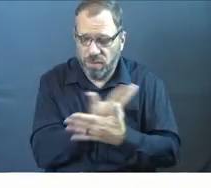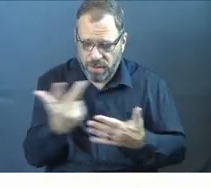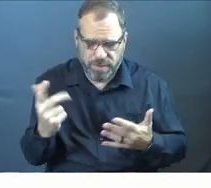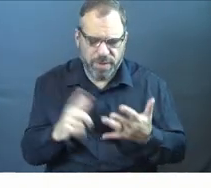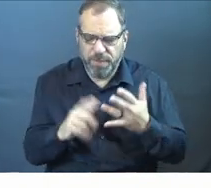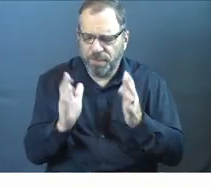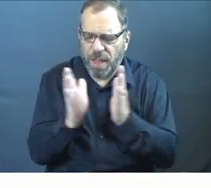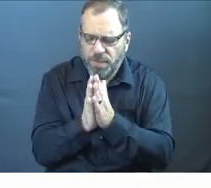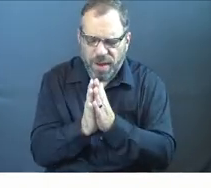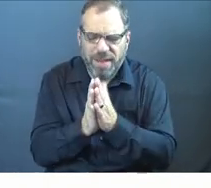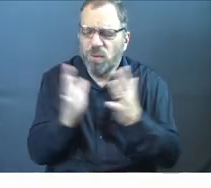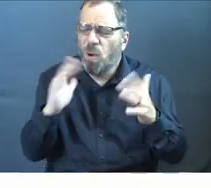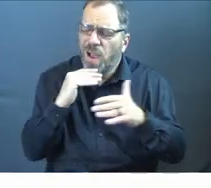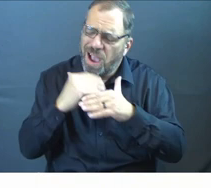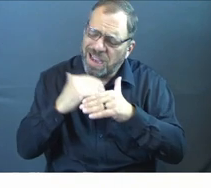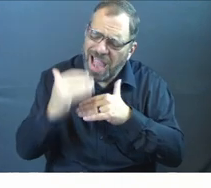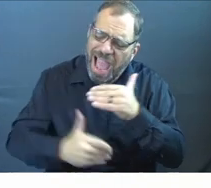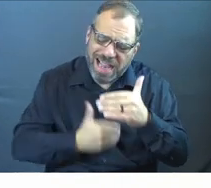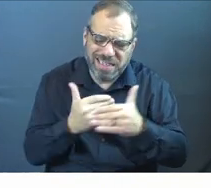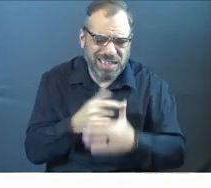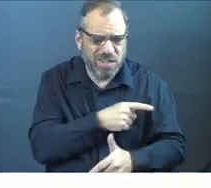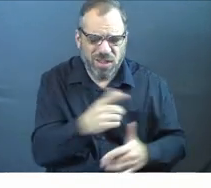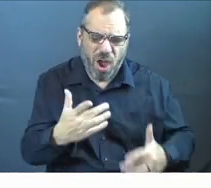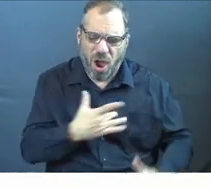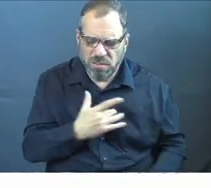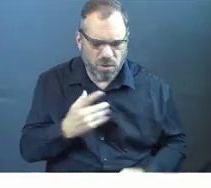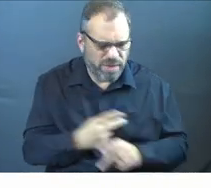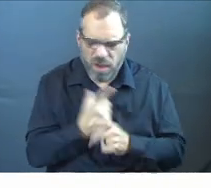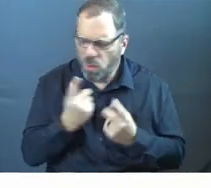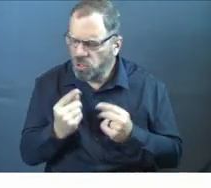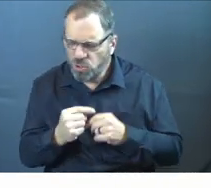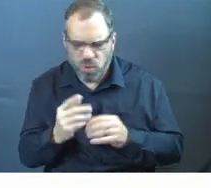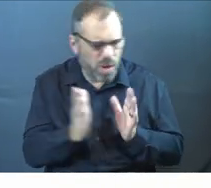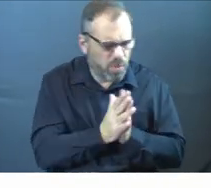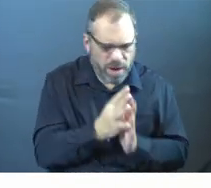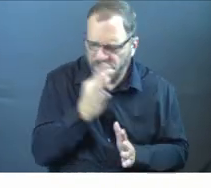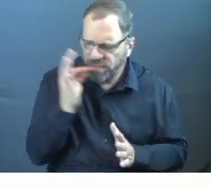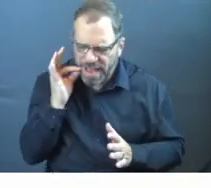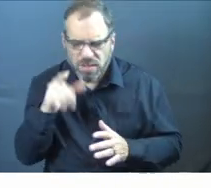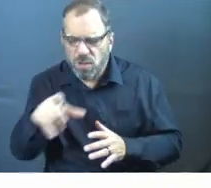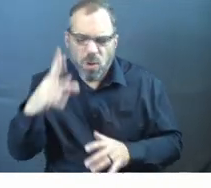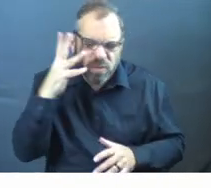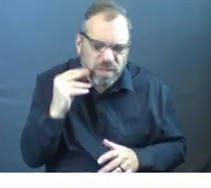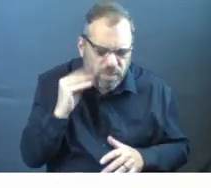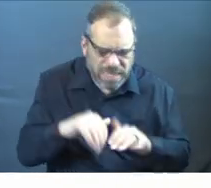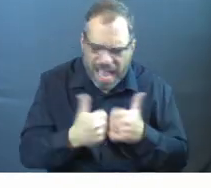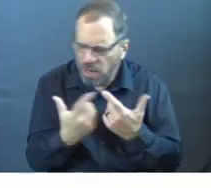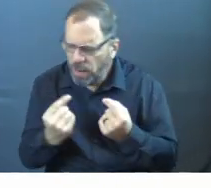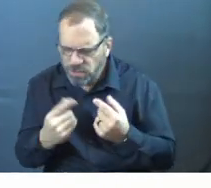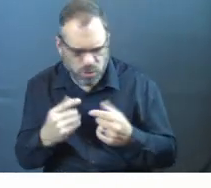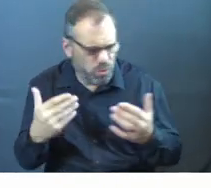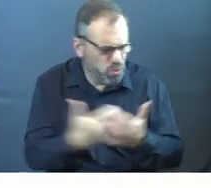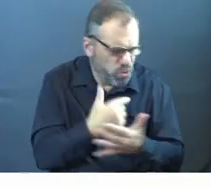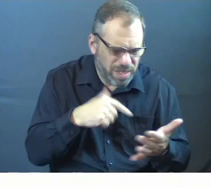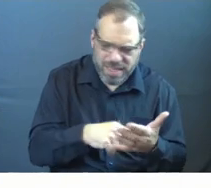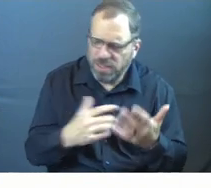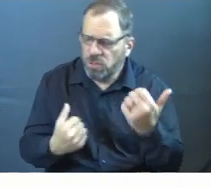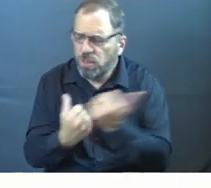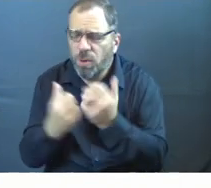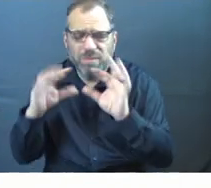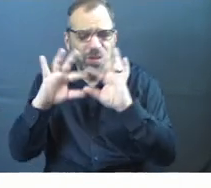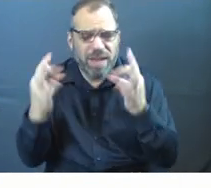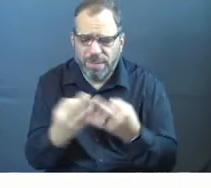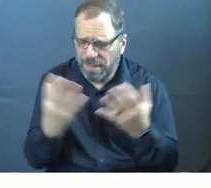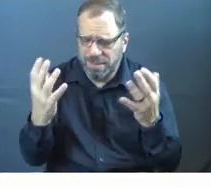pray for just kindness in the hearts of those who are figuring out how to do this, God, from others to those who are figuring out how to do this, God, for support, for family, God.